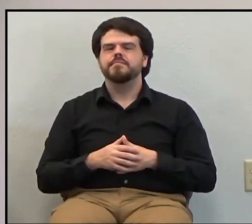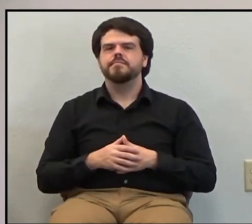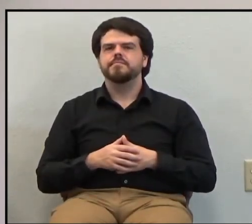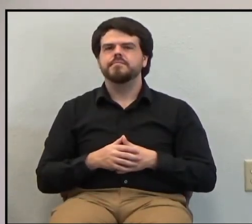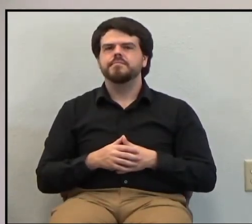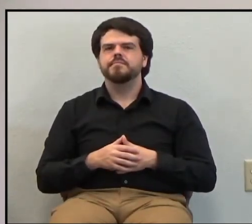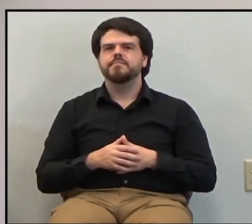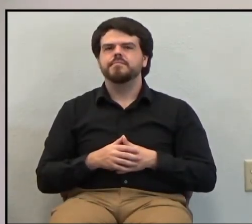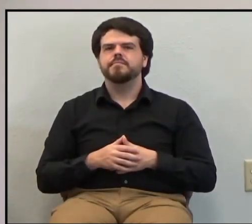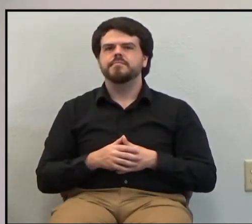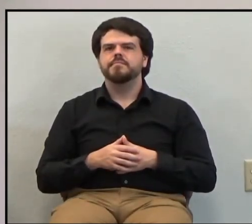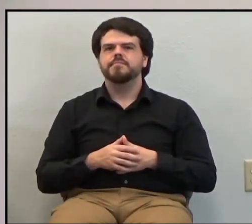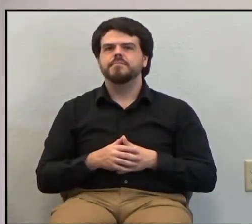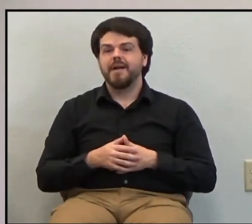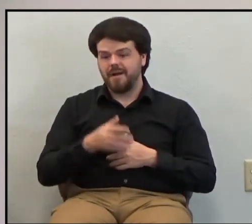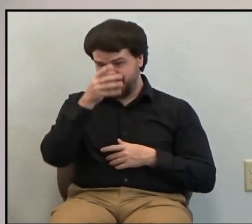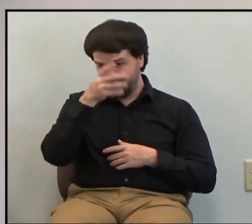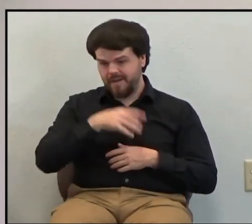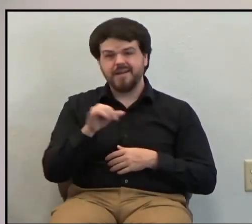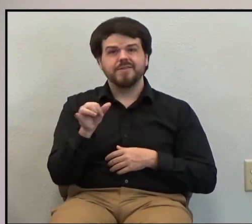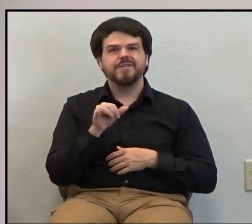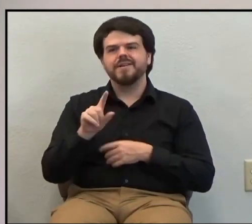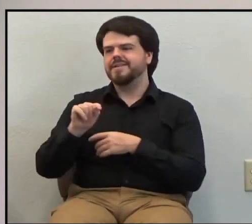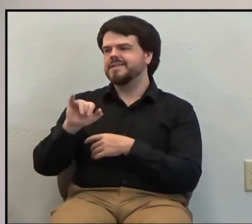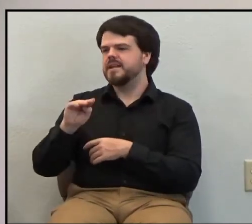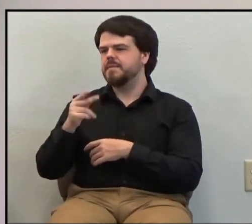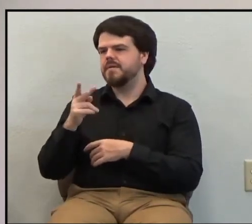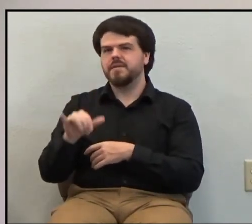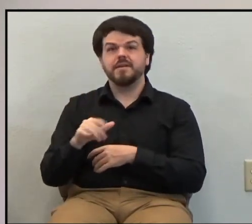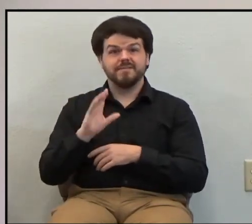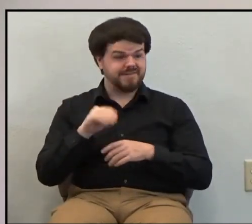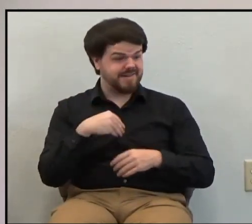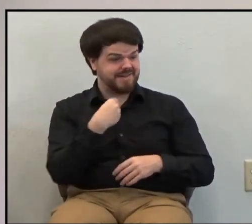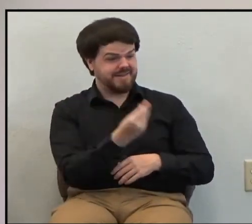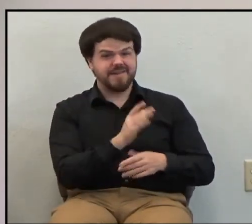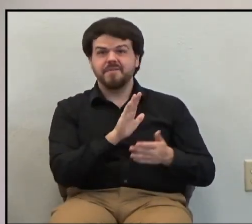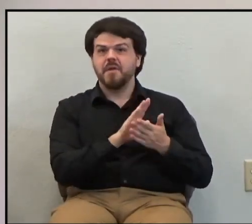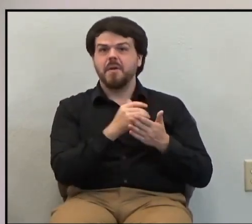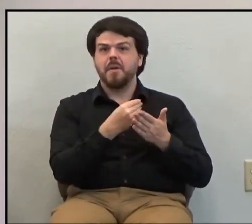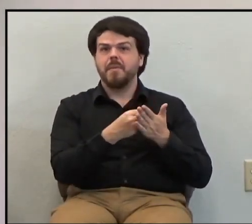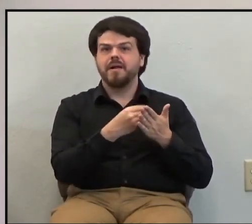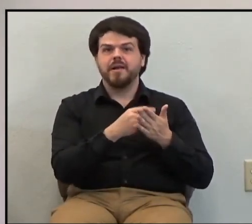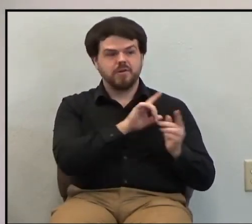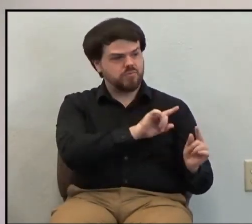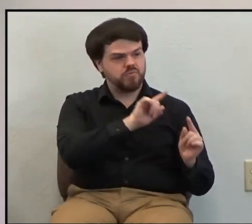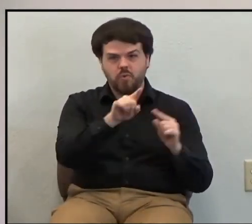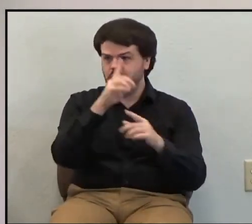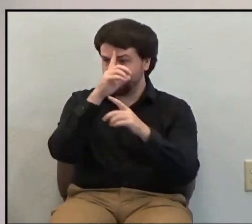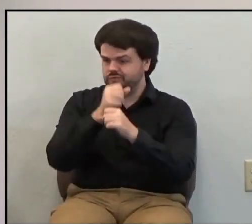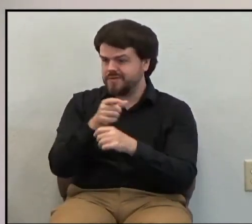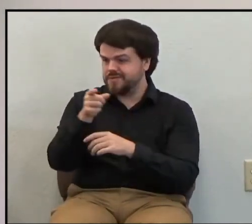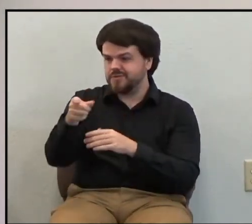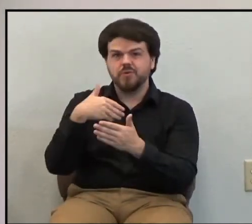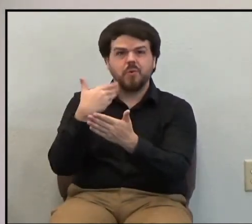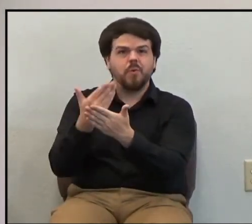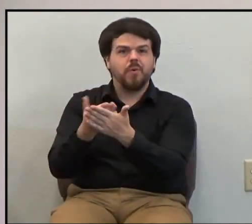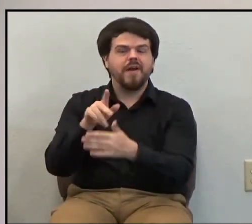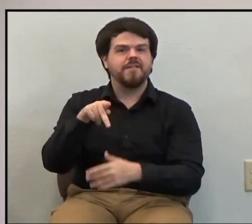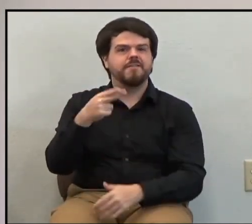a man who, like Timothy, could be given the money bag and entrusted to make his way to Philippi without any trouble,